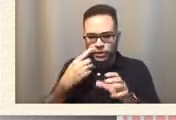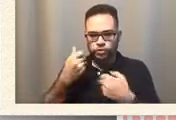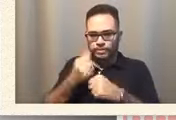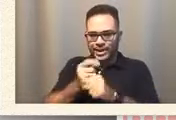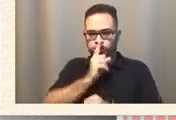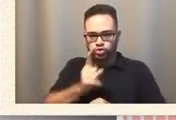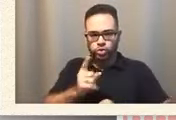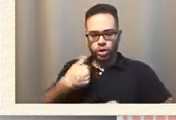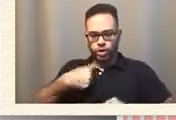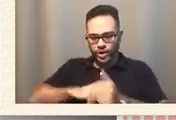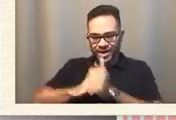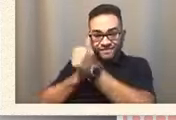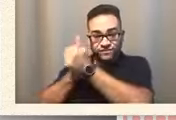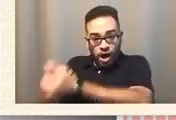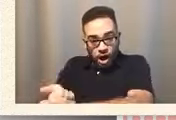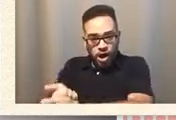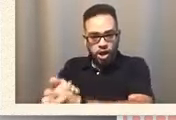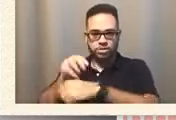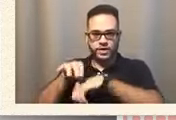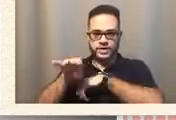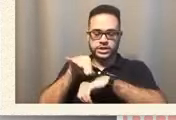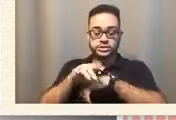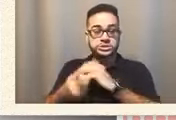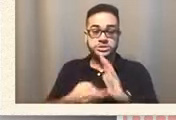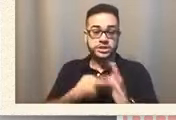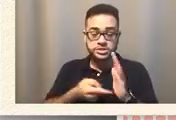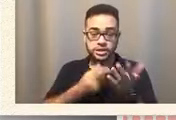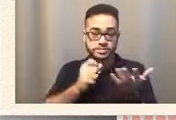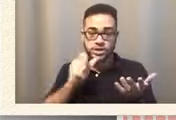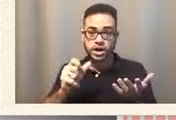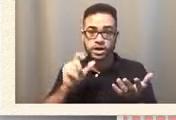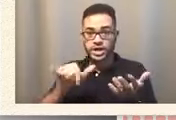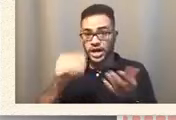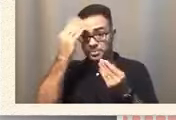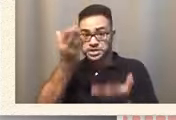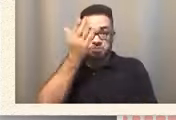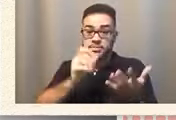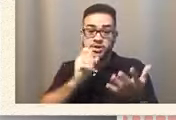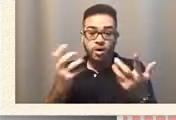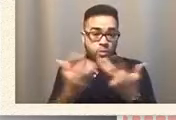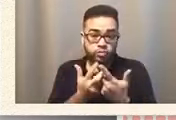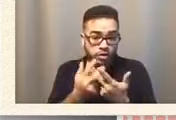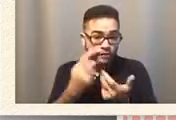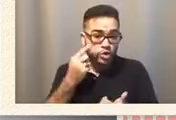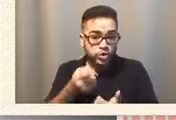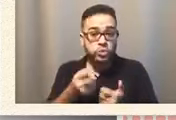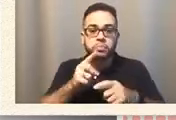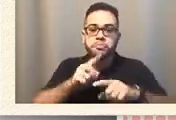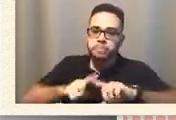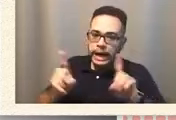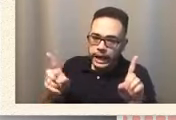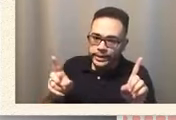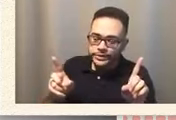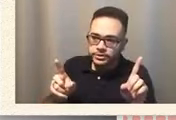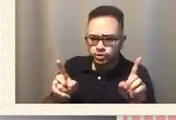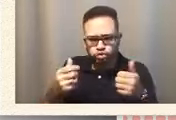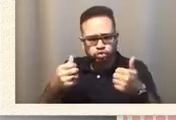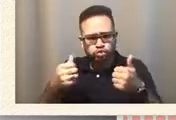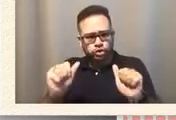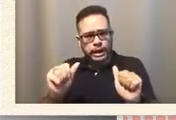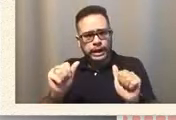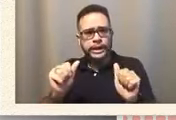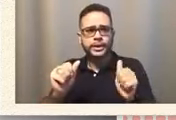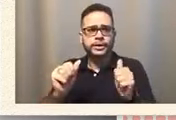those. And sometimes it doesn't, the information may not work for you, but trying new